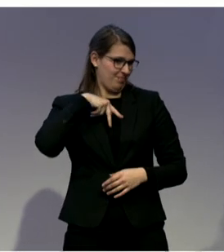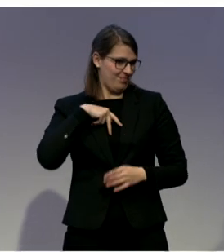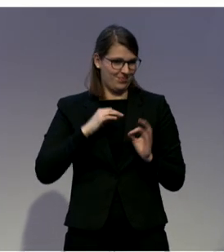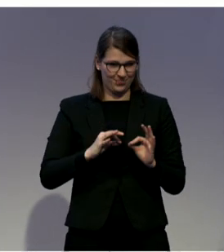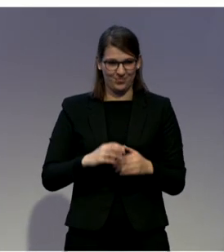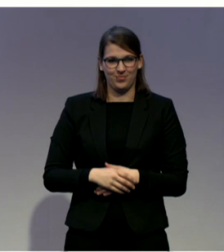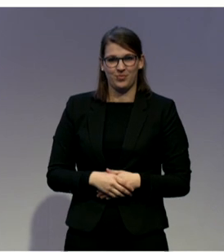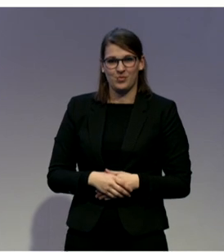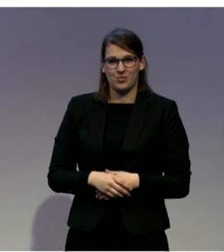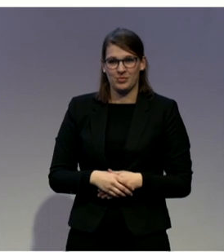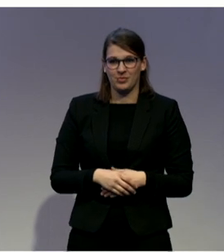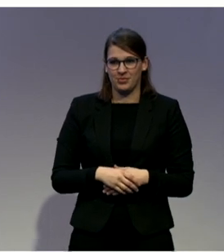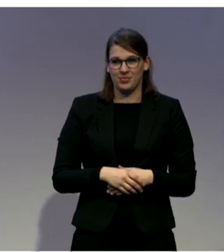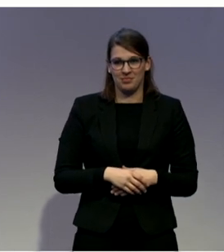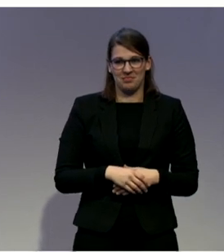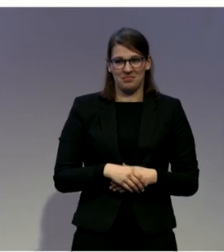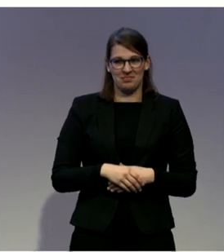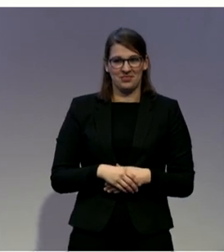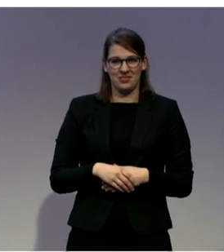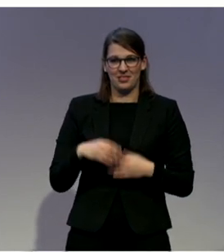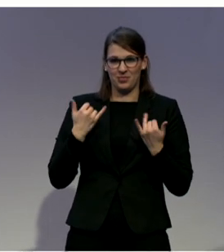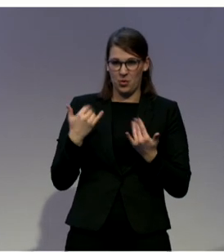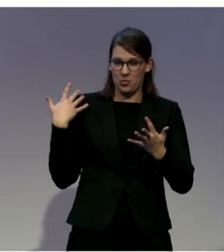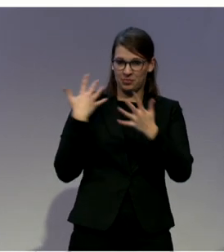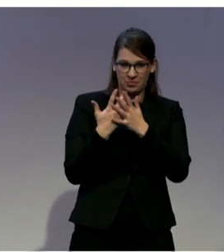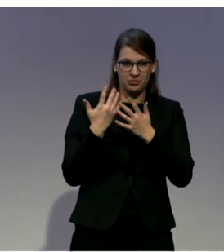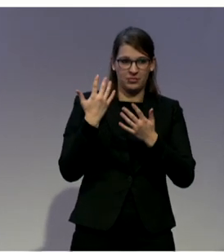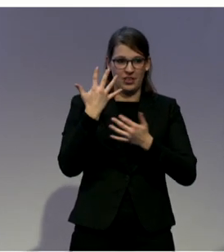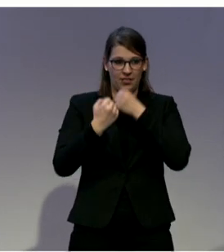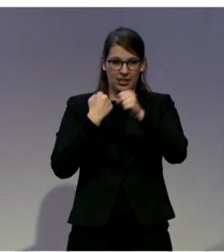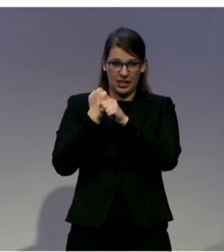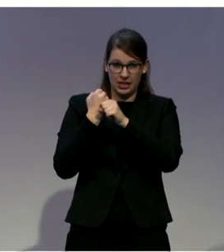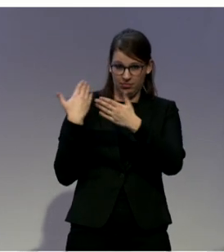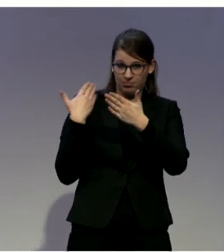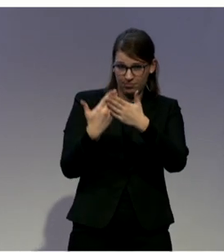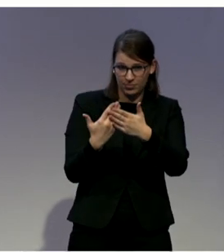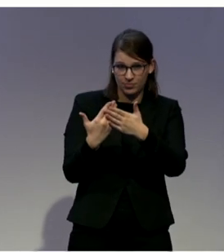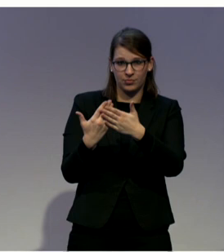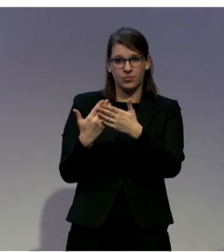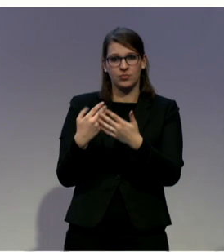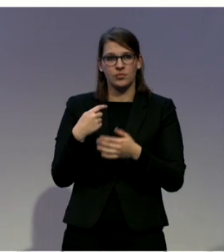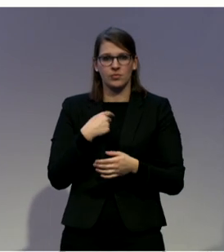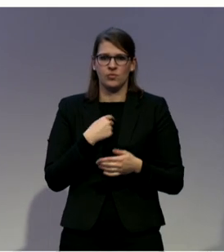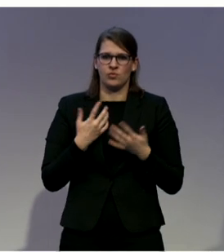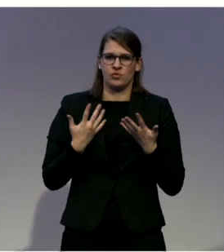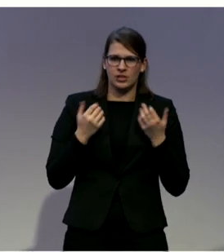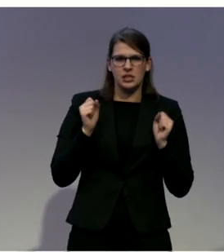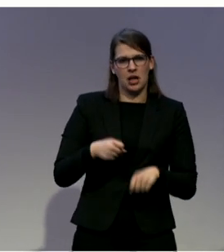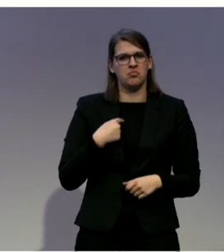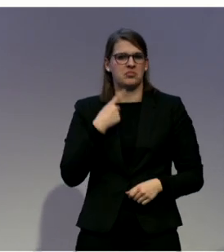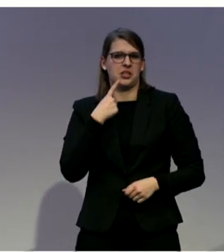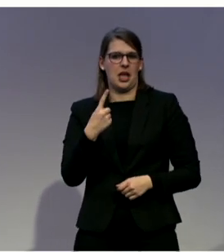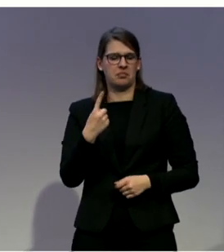of program, I can say that living in the community means the realized